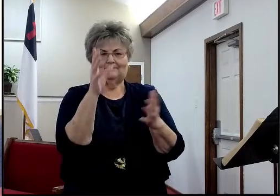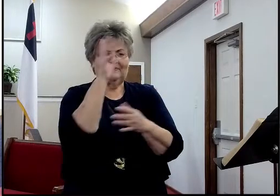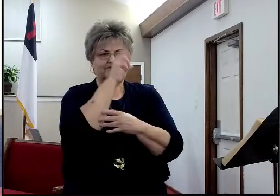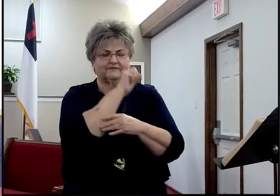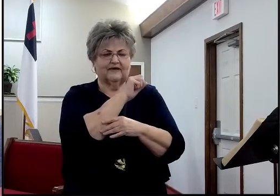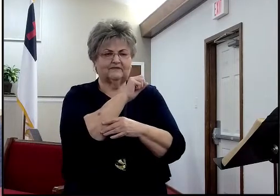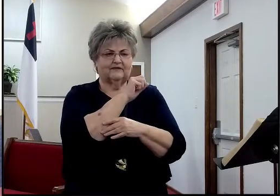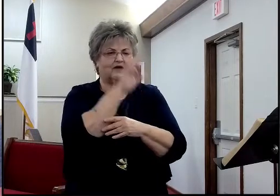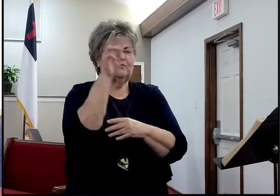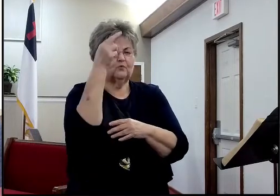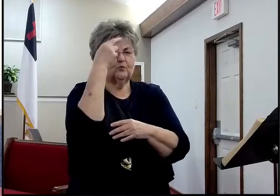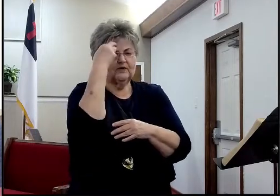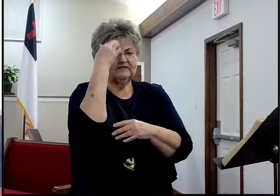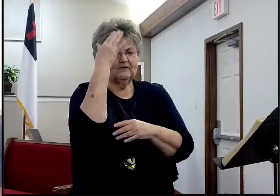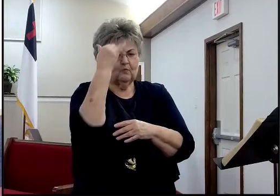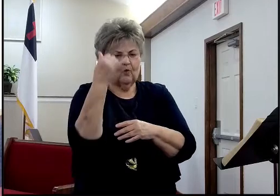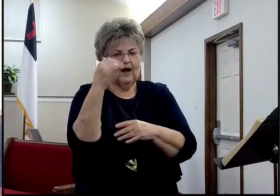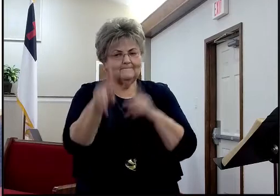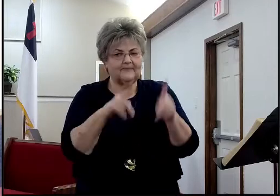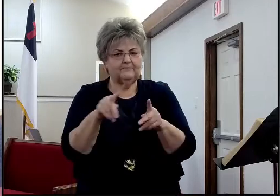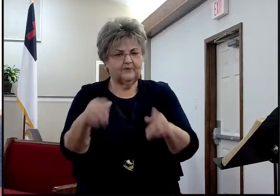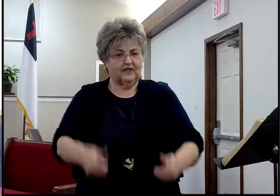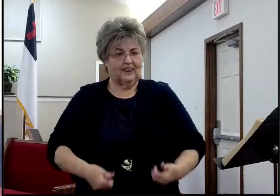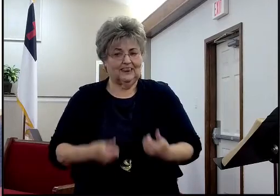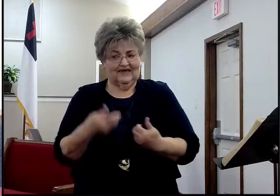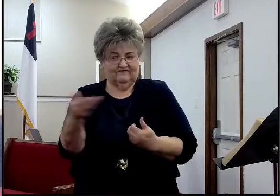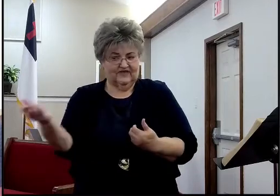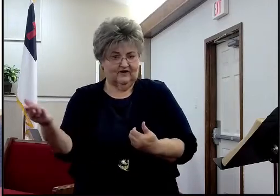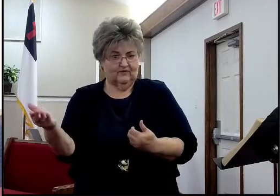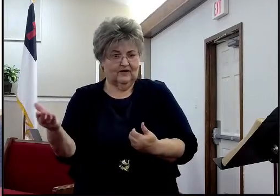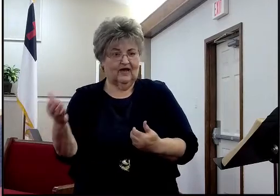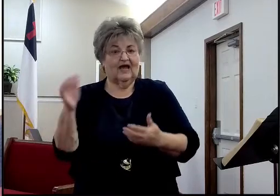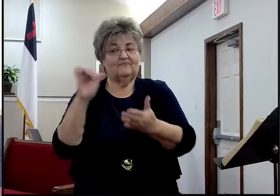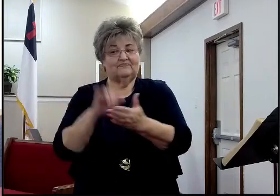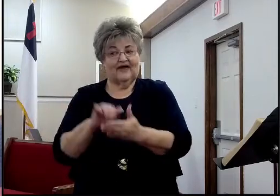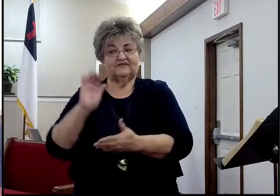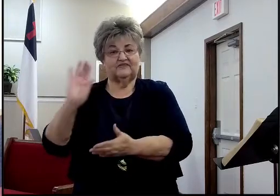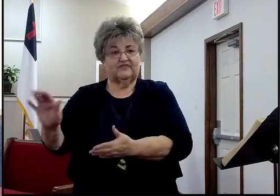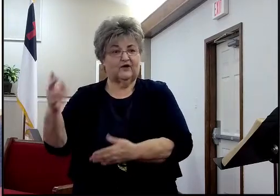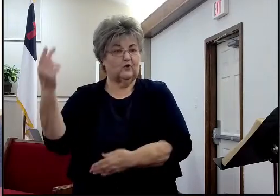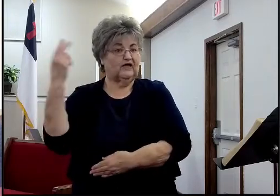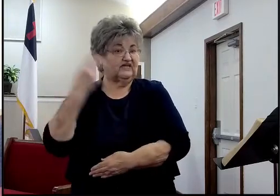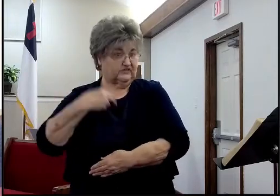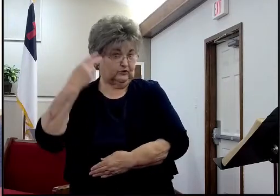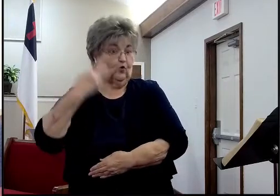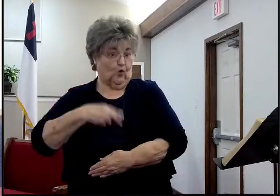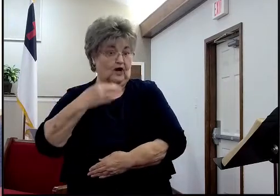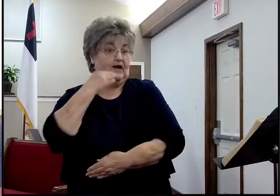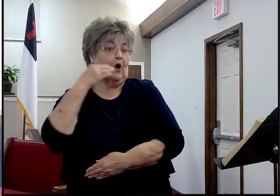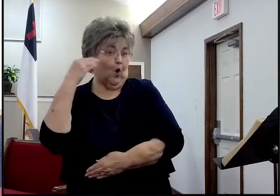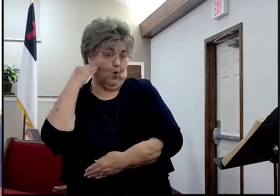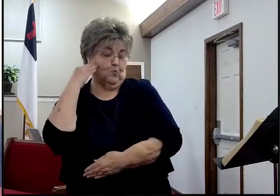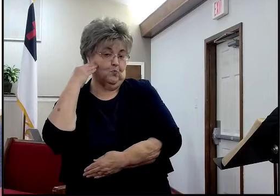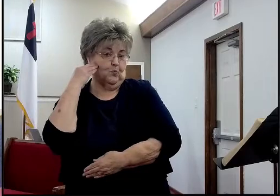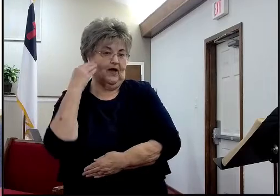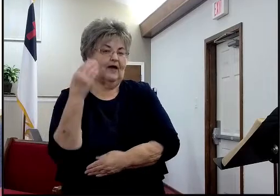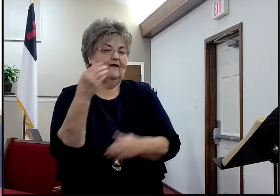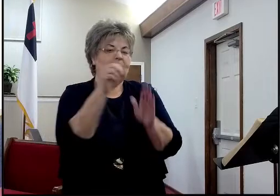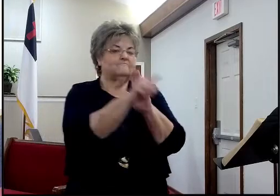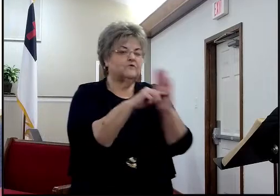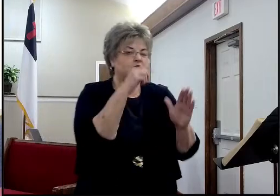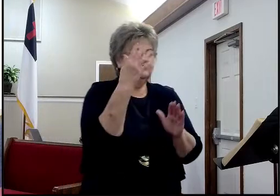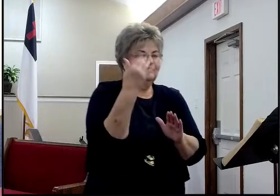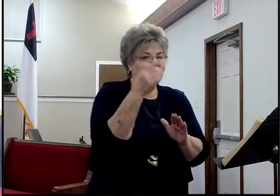and there's a reason, why they're living there, because that's, that's just their historic home, and so they're going back, to where their historic home is, look at verse number 15,